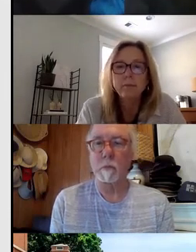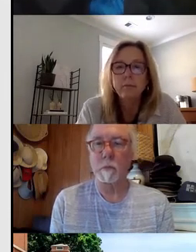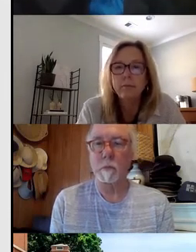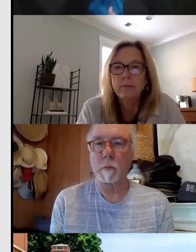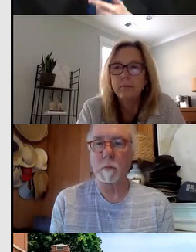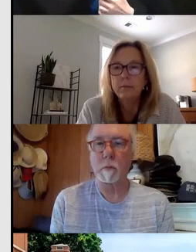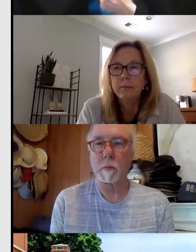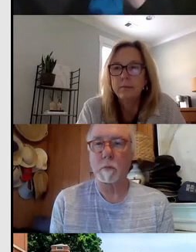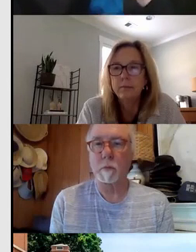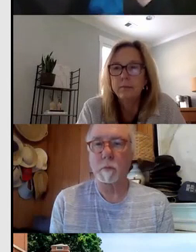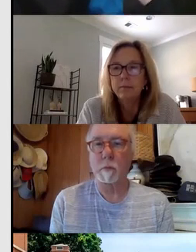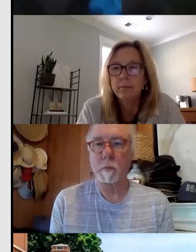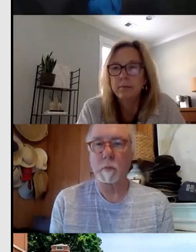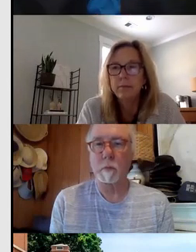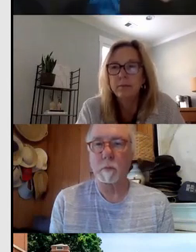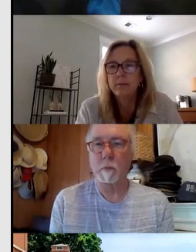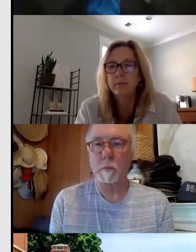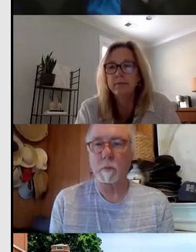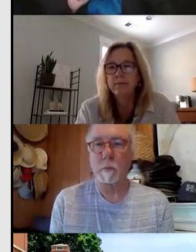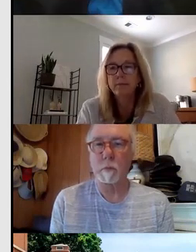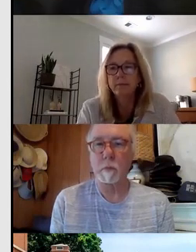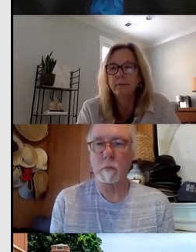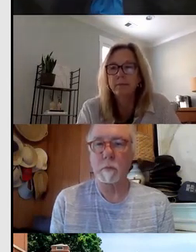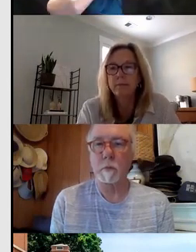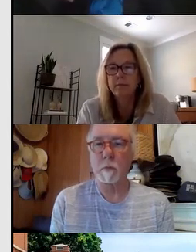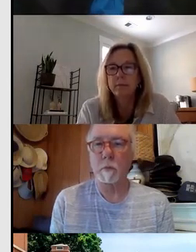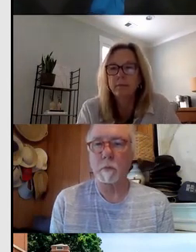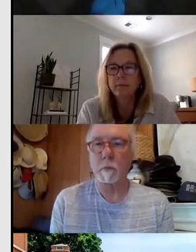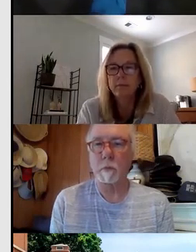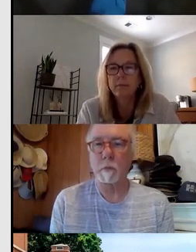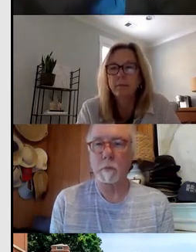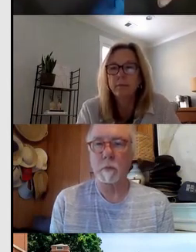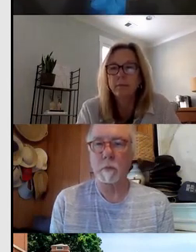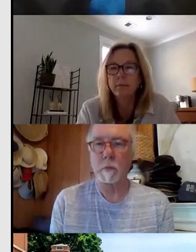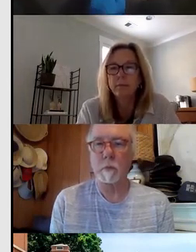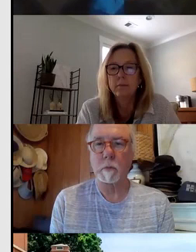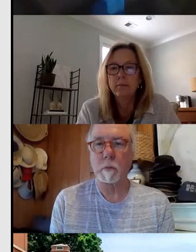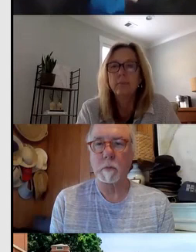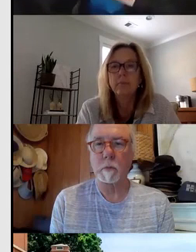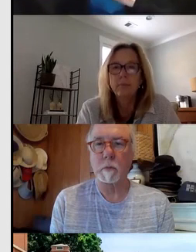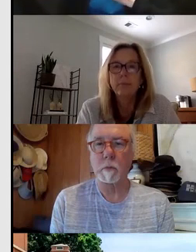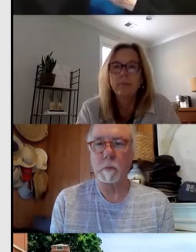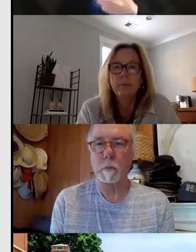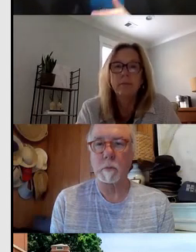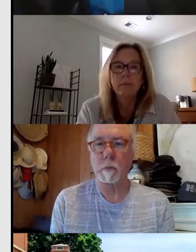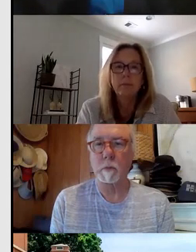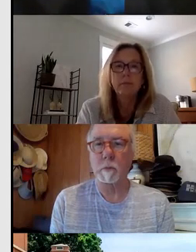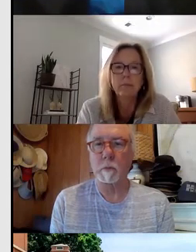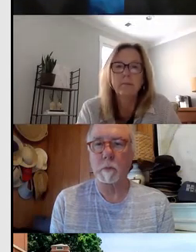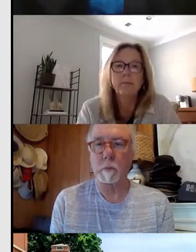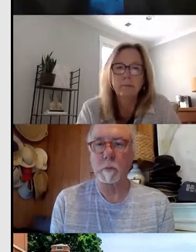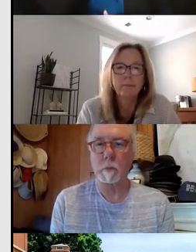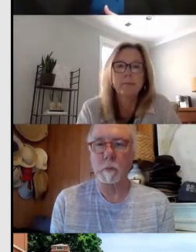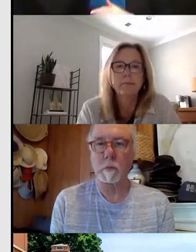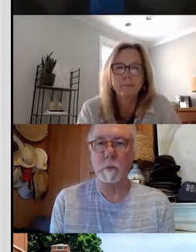So all of these conversations is what drives what service delivery would look like for pre-ETS in all of the districts across the state.